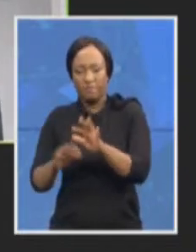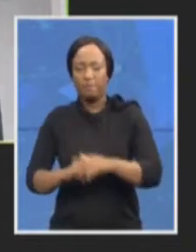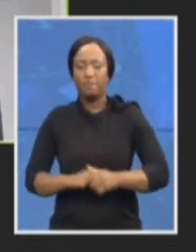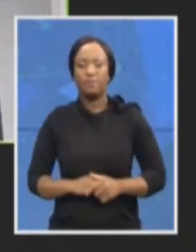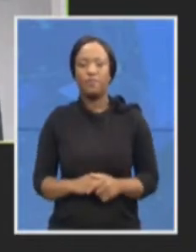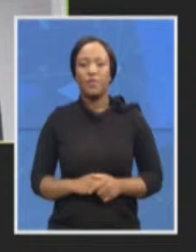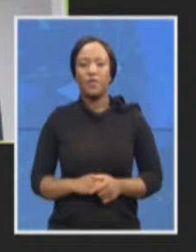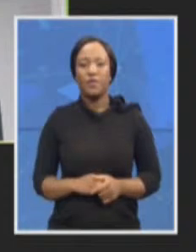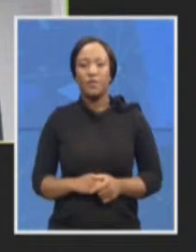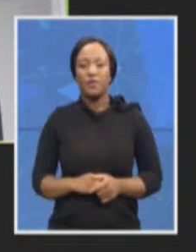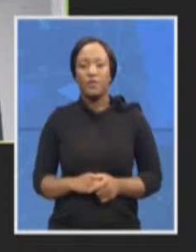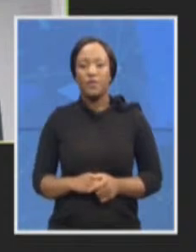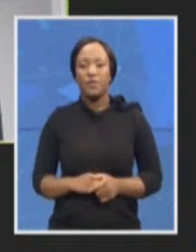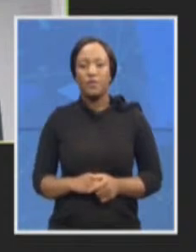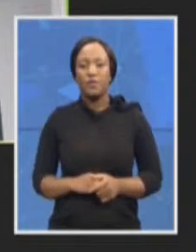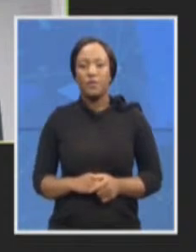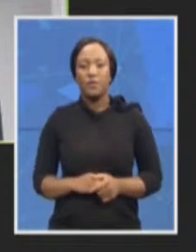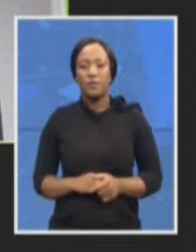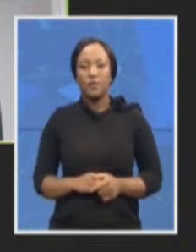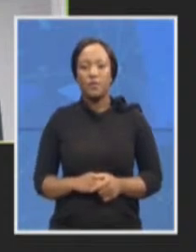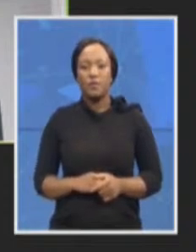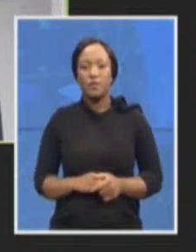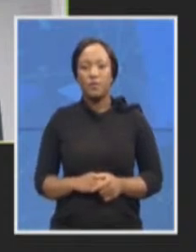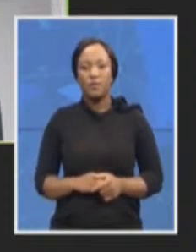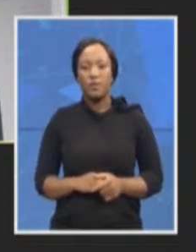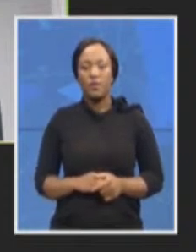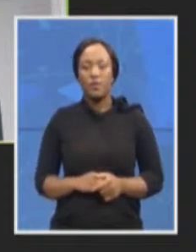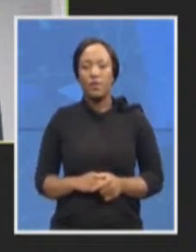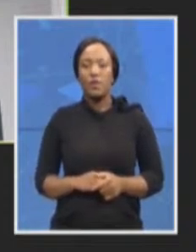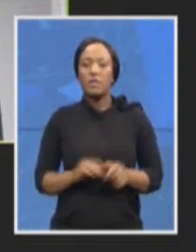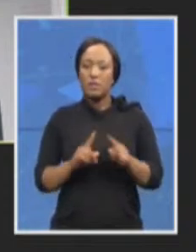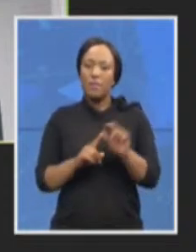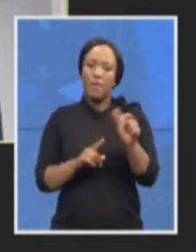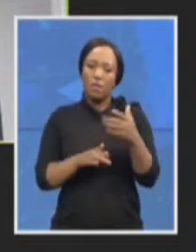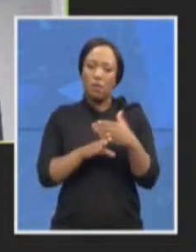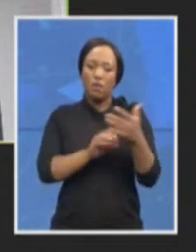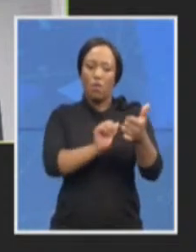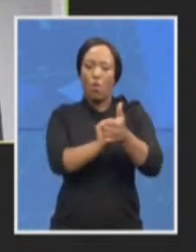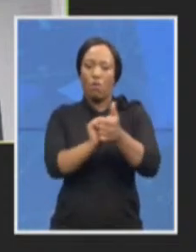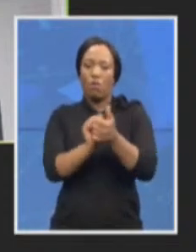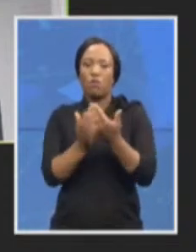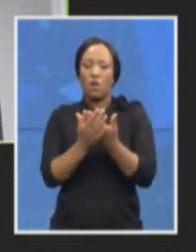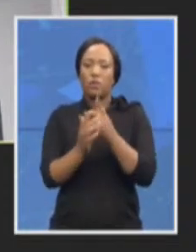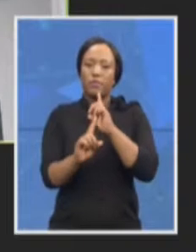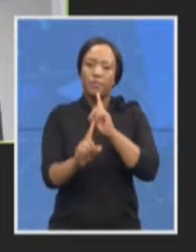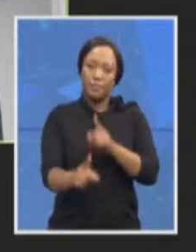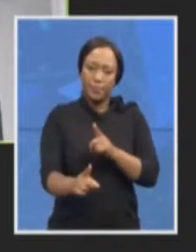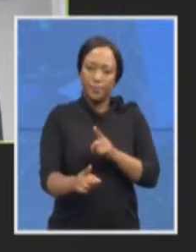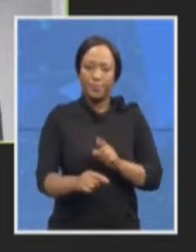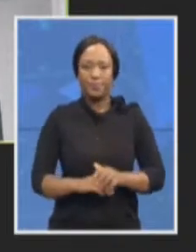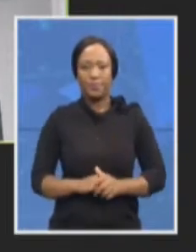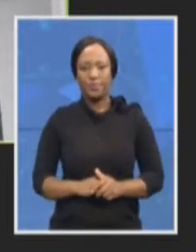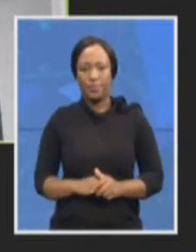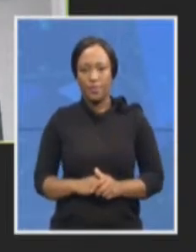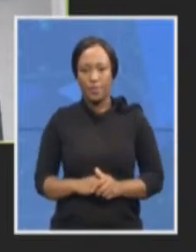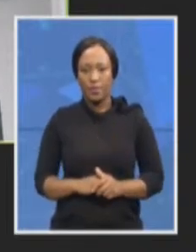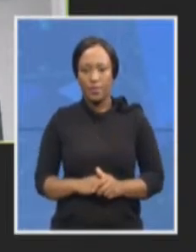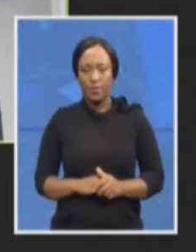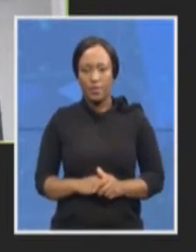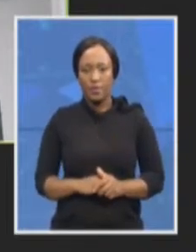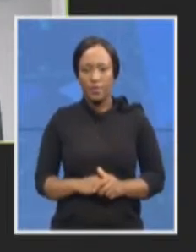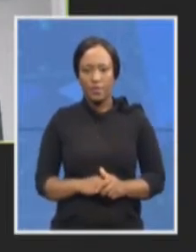and my other colleagues may want to come in on this as well but I think you